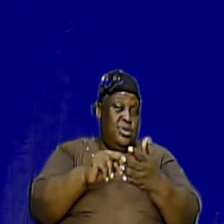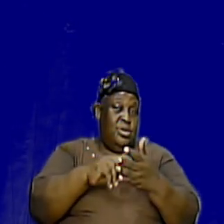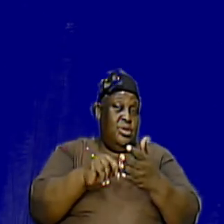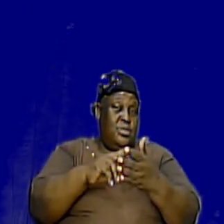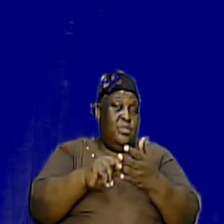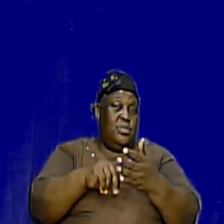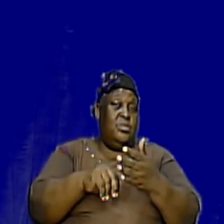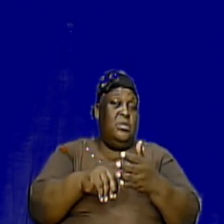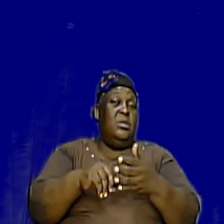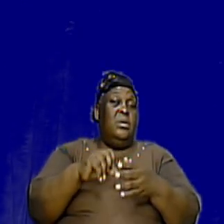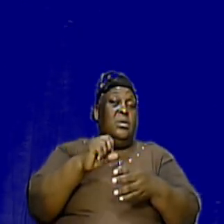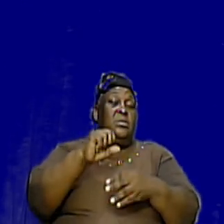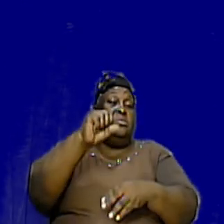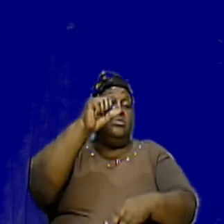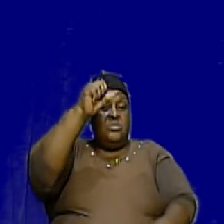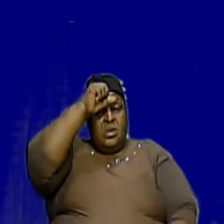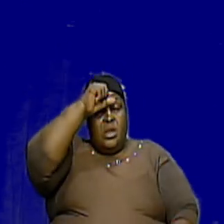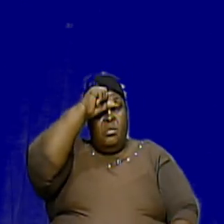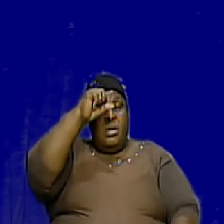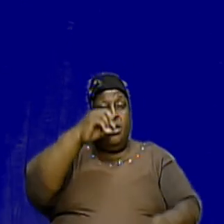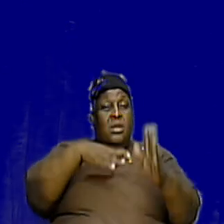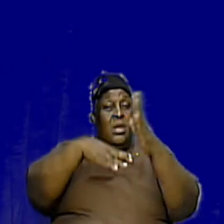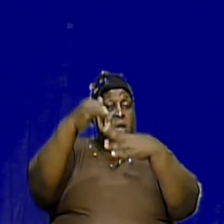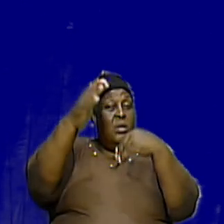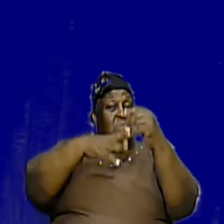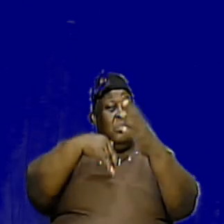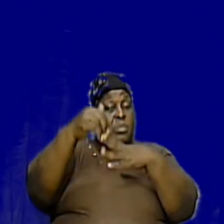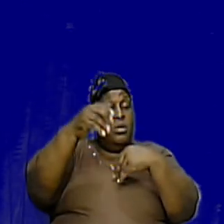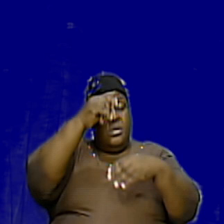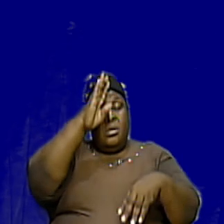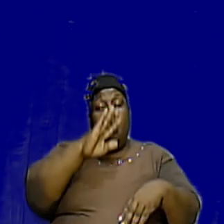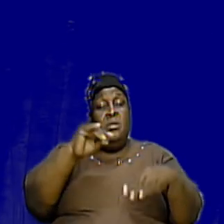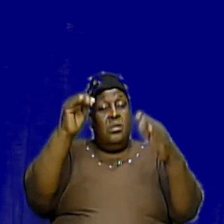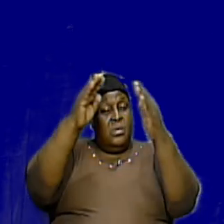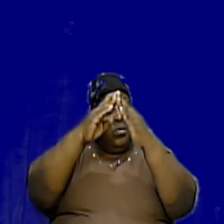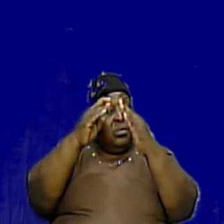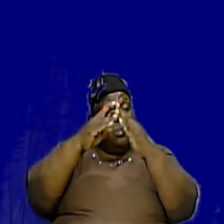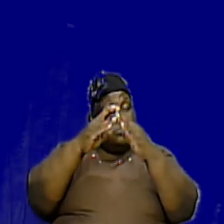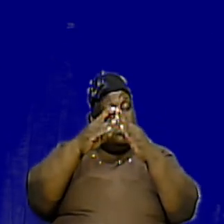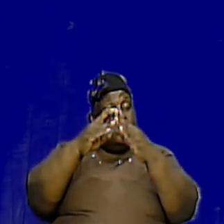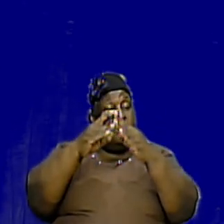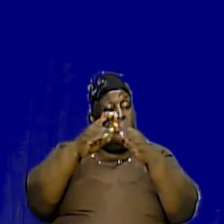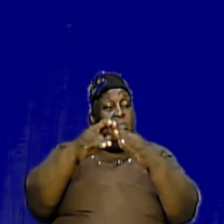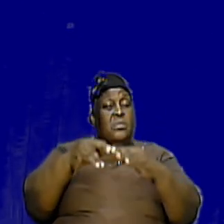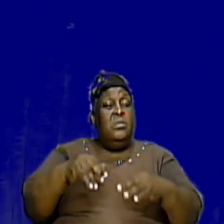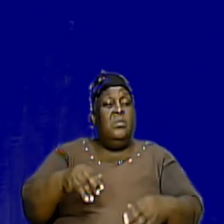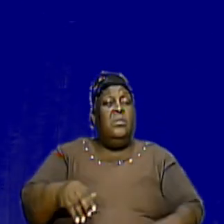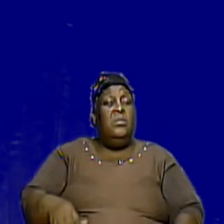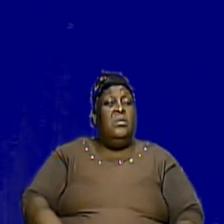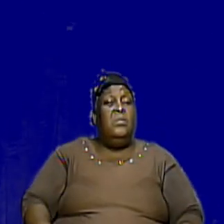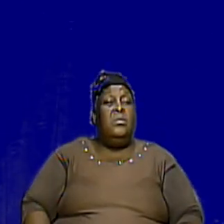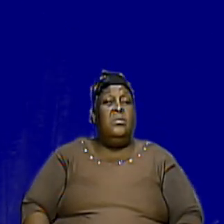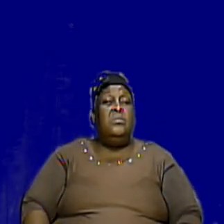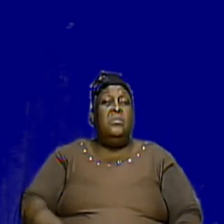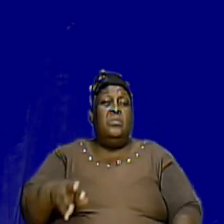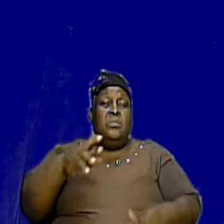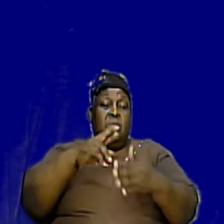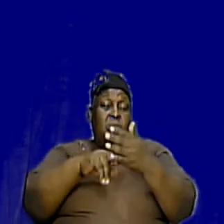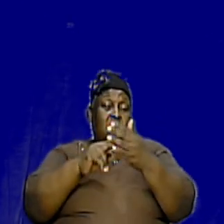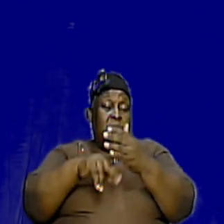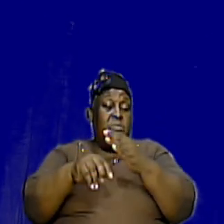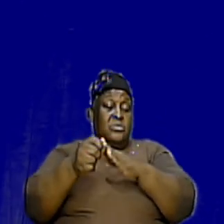Solomon built him a house and we have done through all of that already I just read these scriptures to give us a background